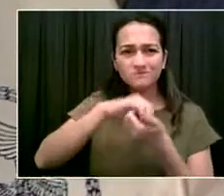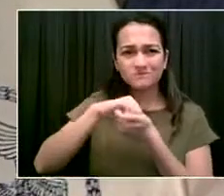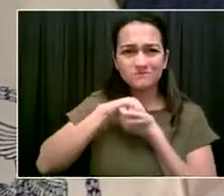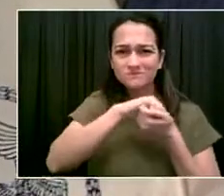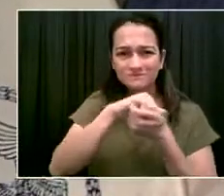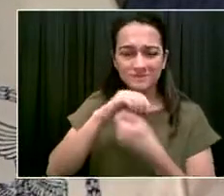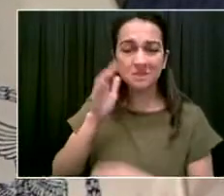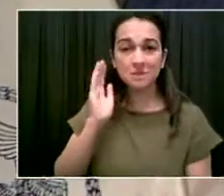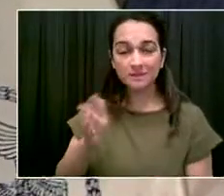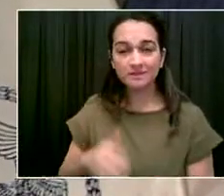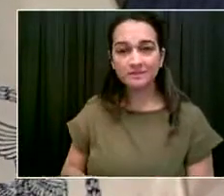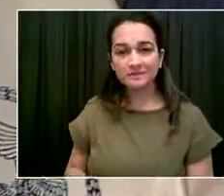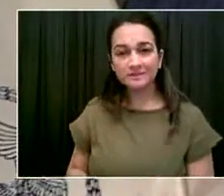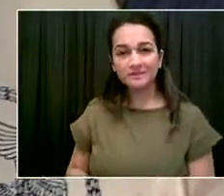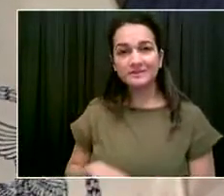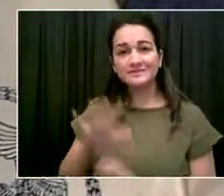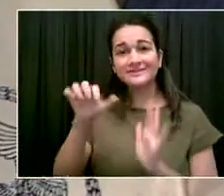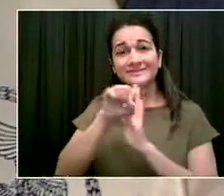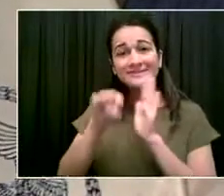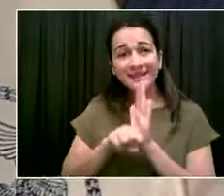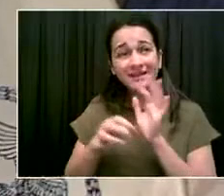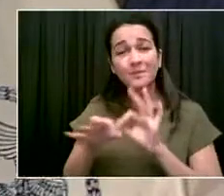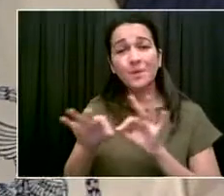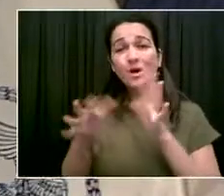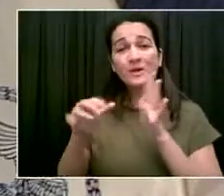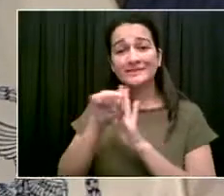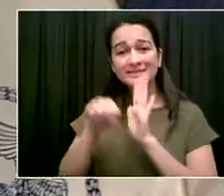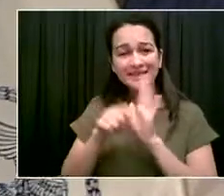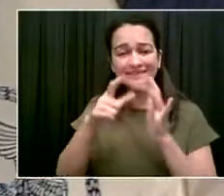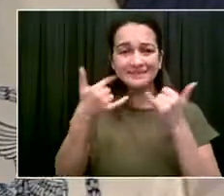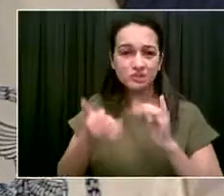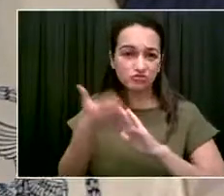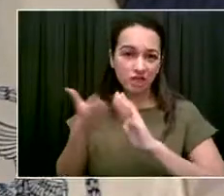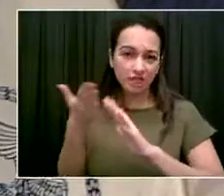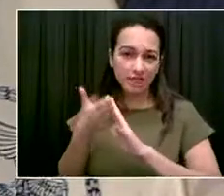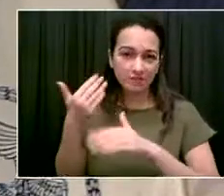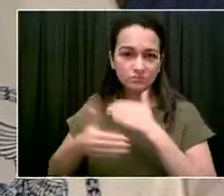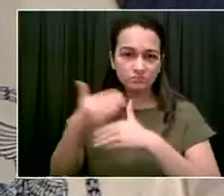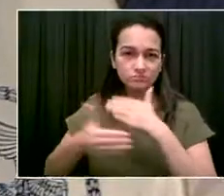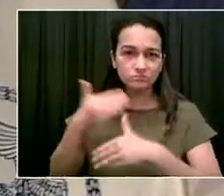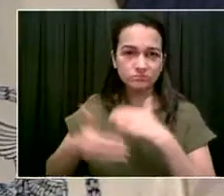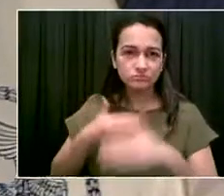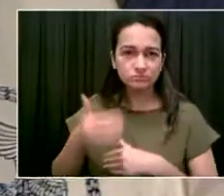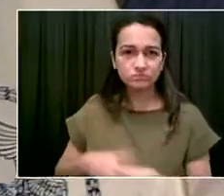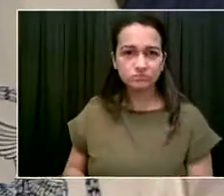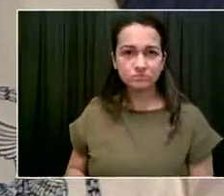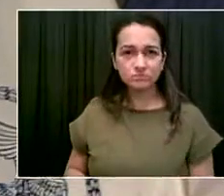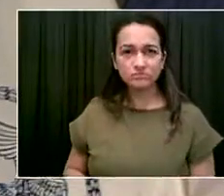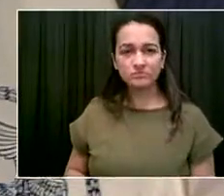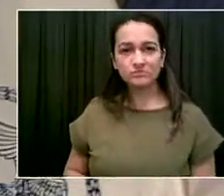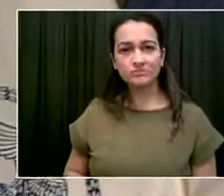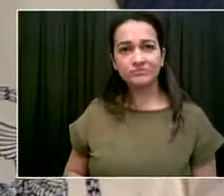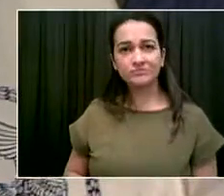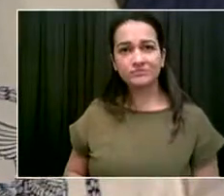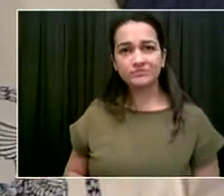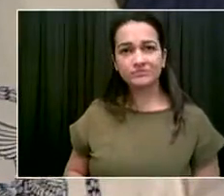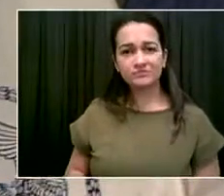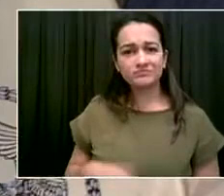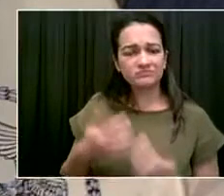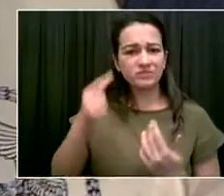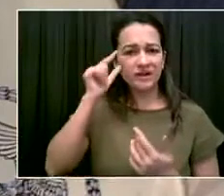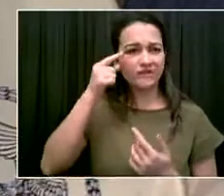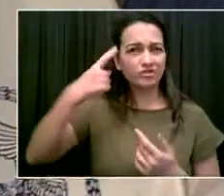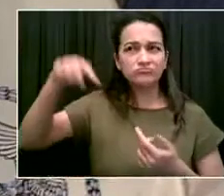doing the work to prepare and that the outgoing governor and incoming governor are coordinated. That's what we need to know.